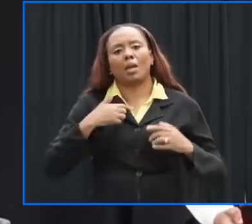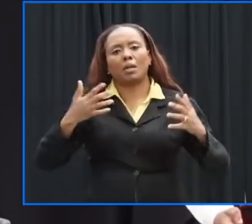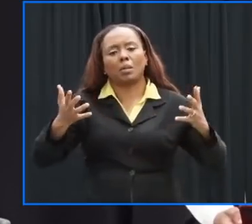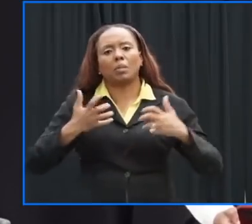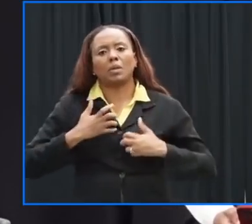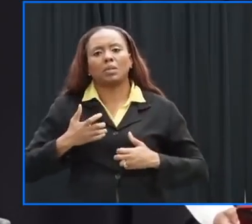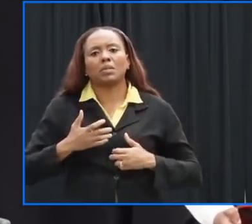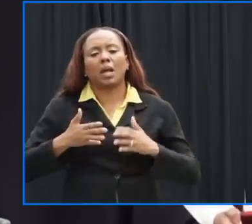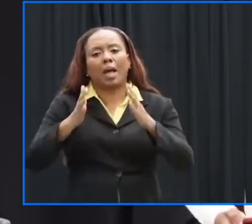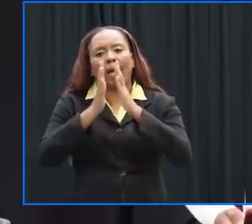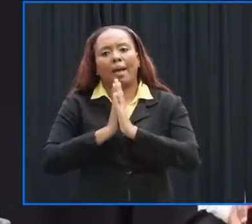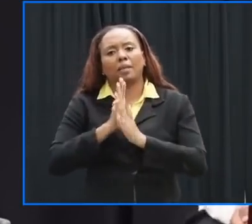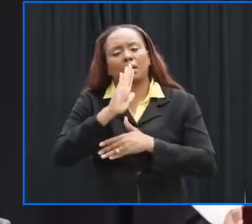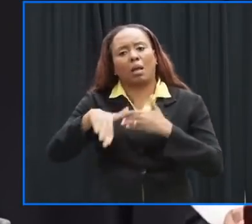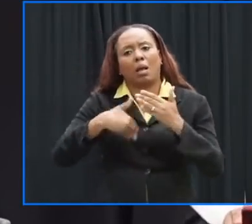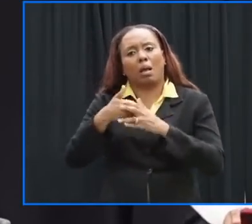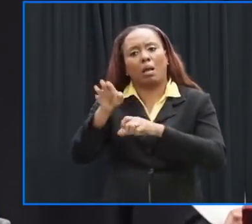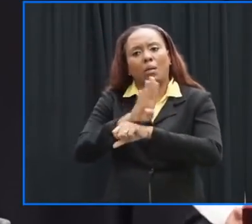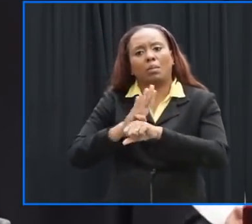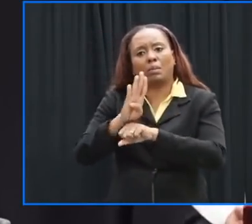all barbadians who